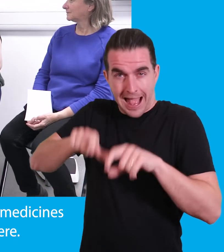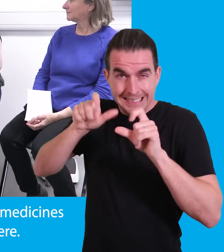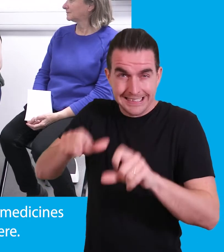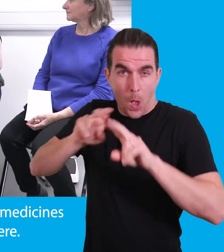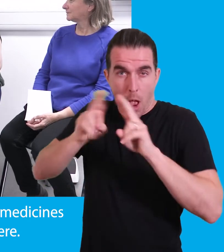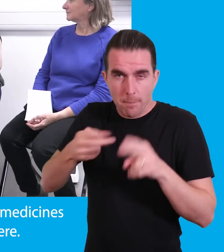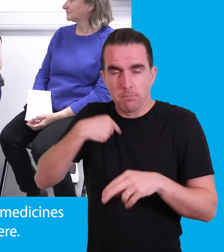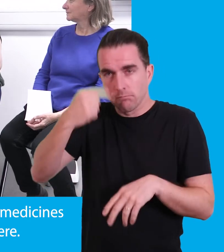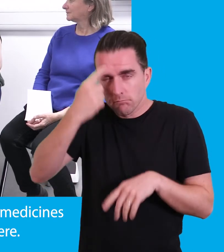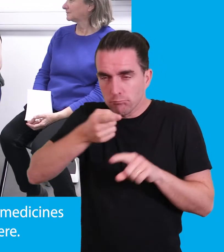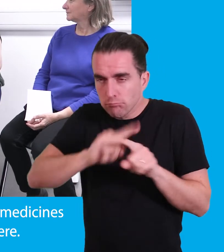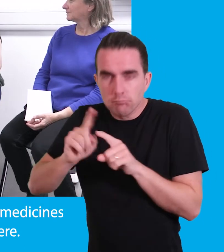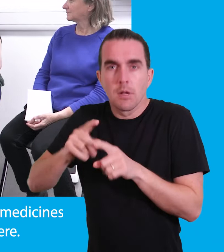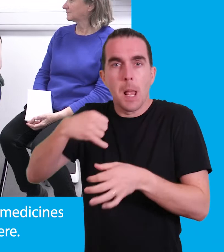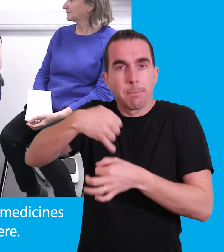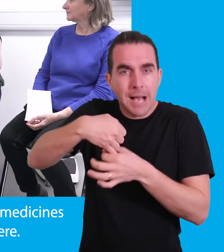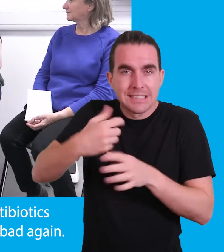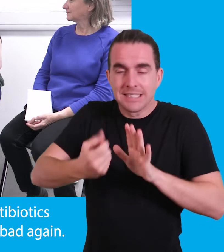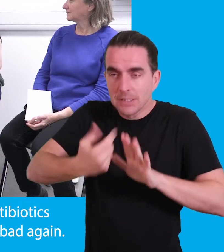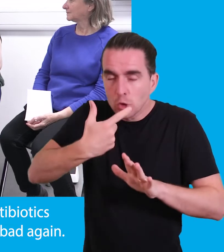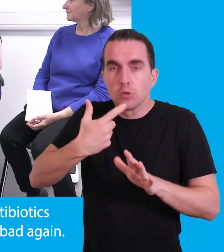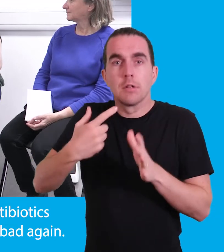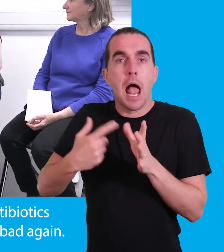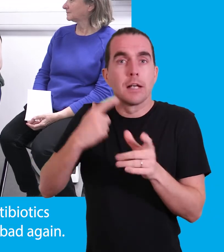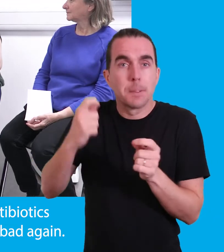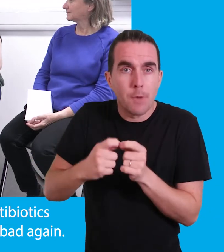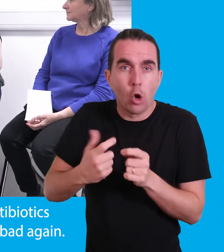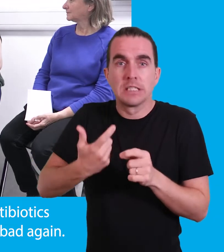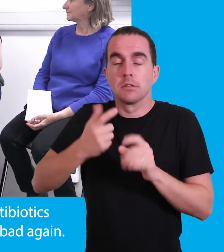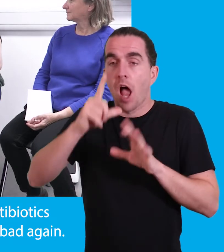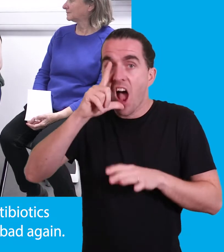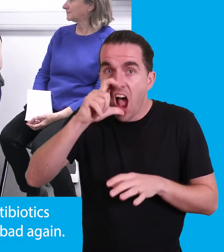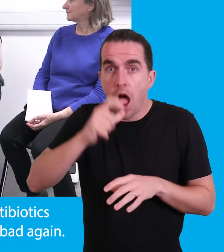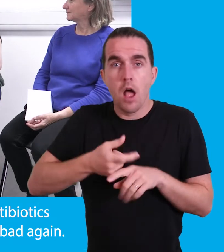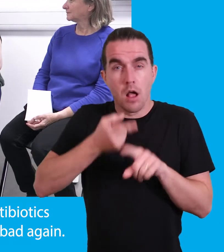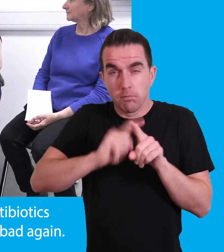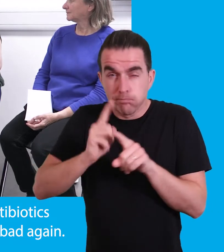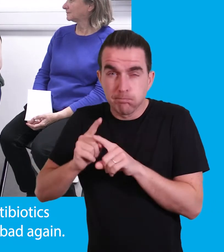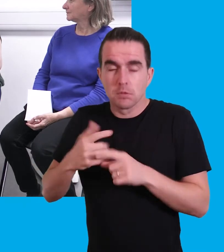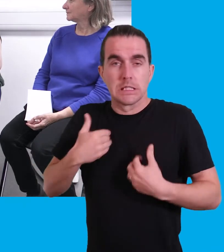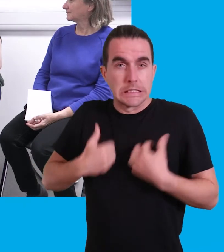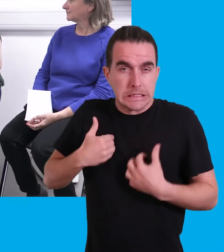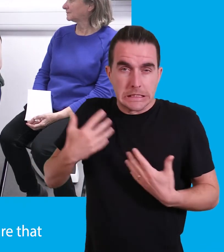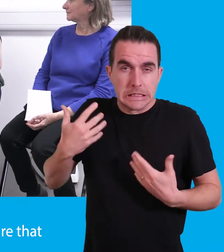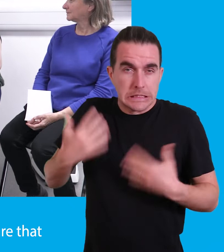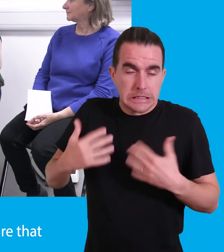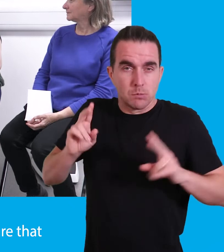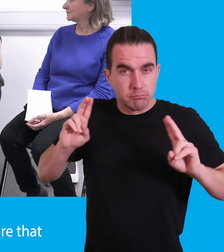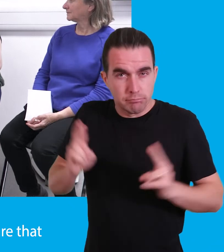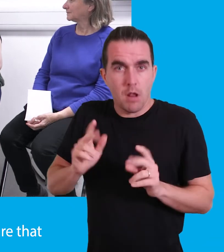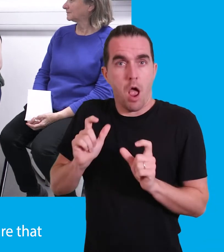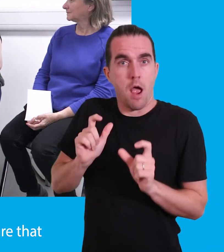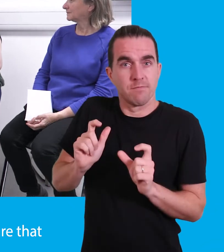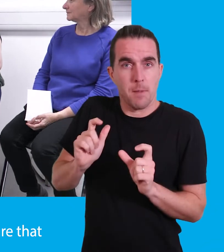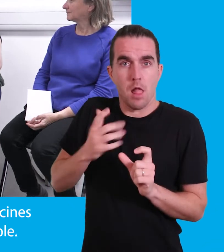And we can think about what medicines can be given to you there. We could give you some antibiotics or an inhaler if your chest got bad again. But we could also